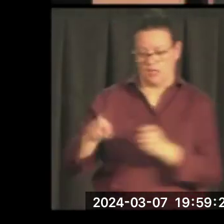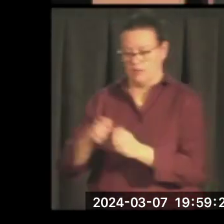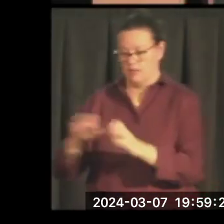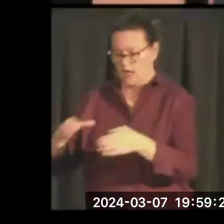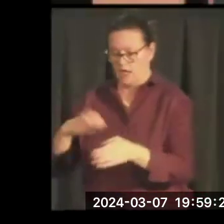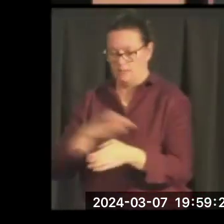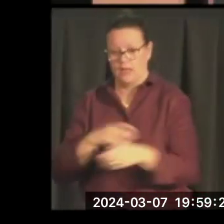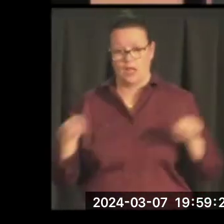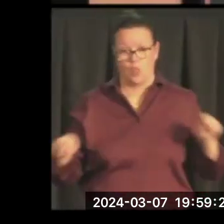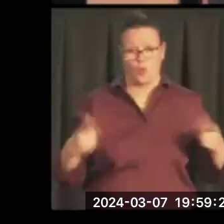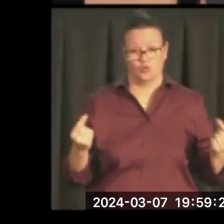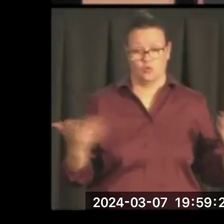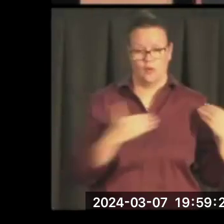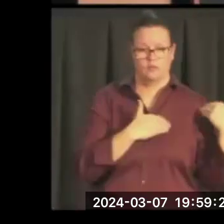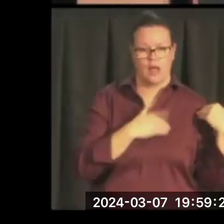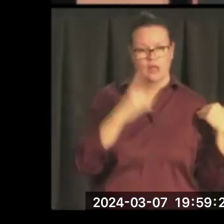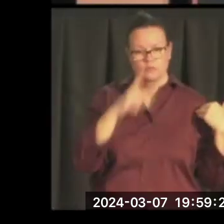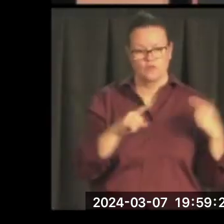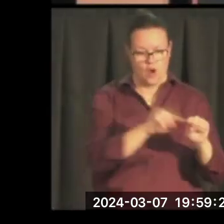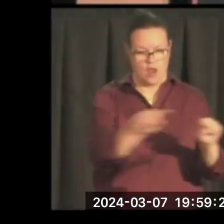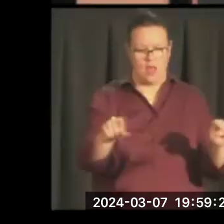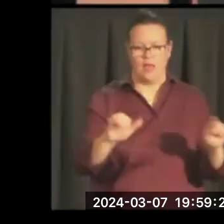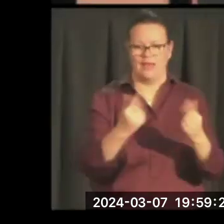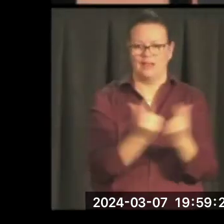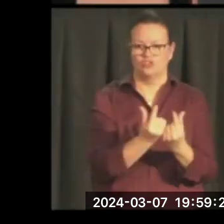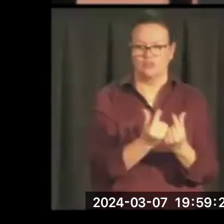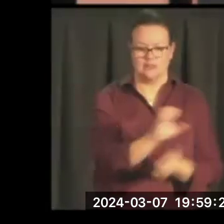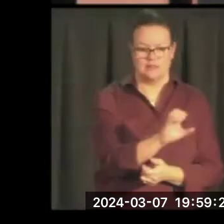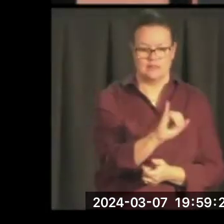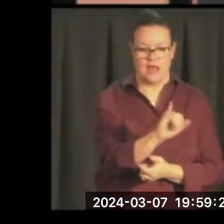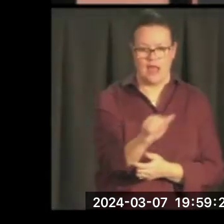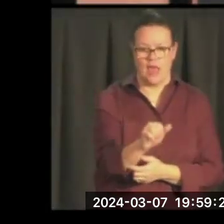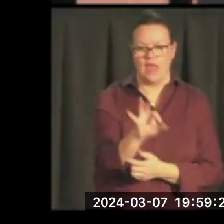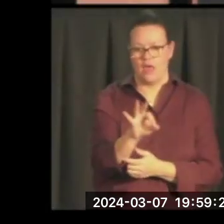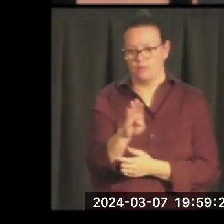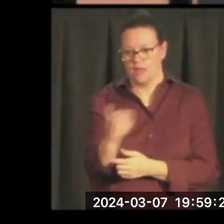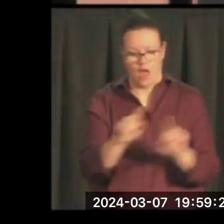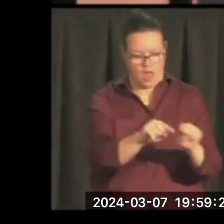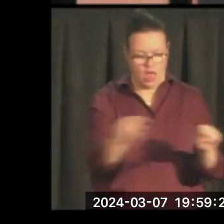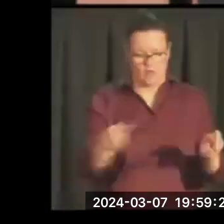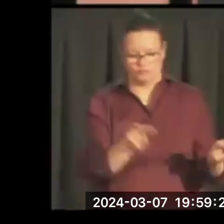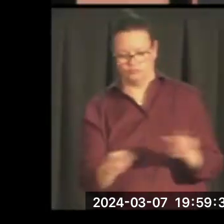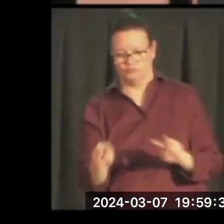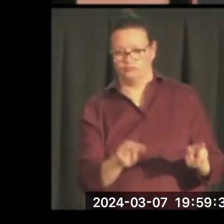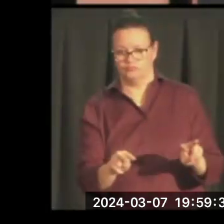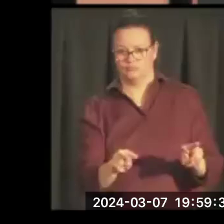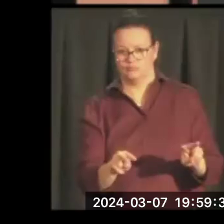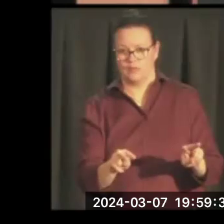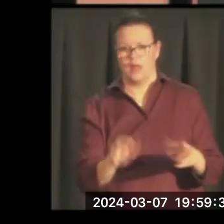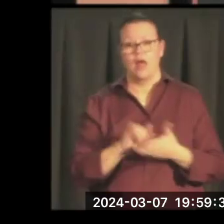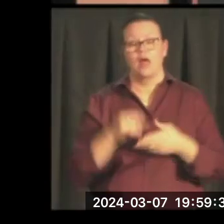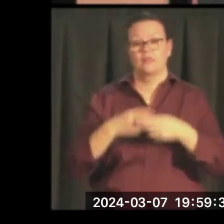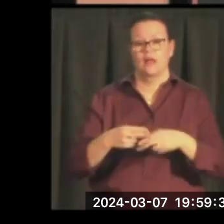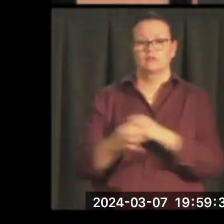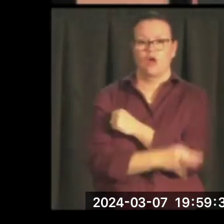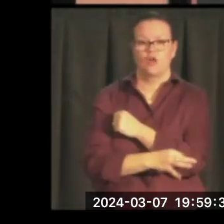the activities of the various agencies of the broader intelligence community. This is called the Foreign and Military